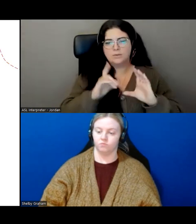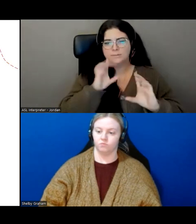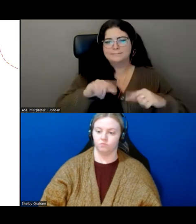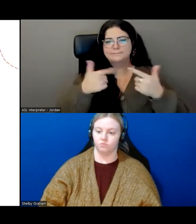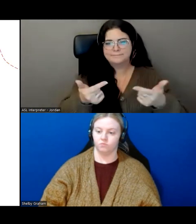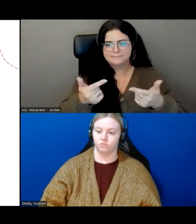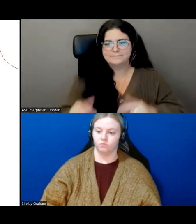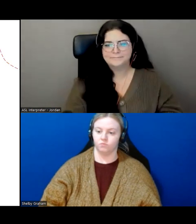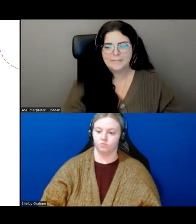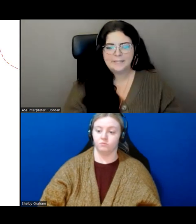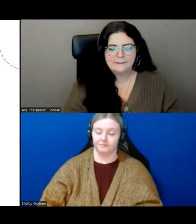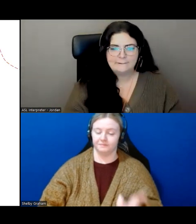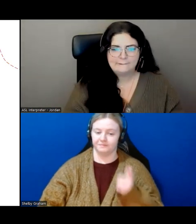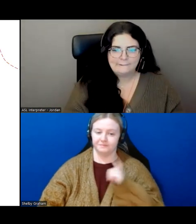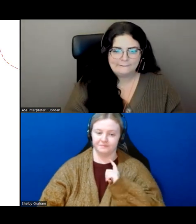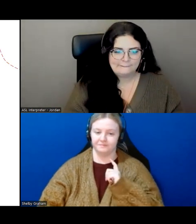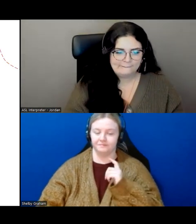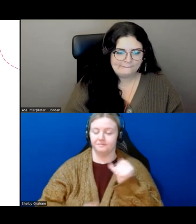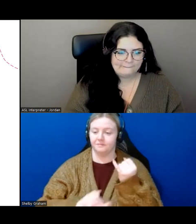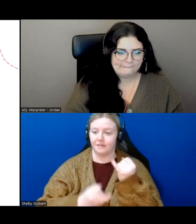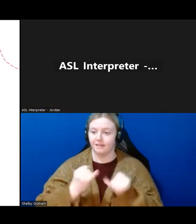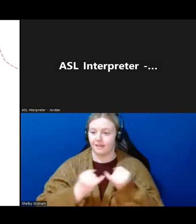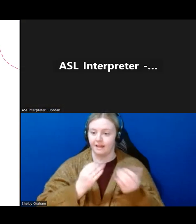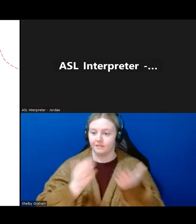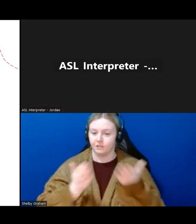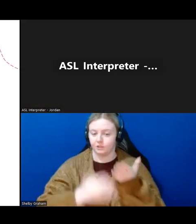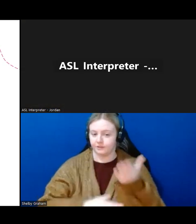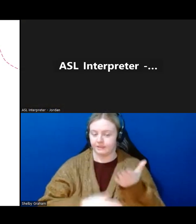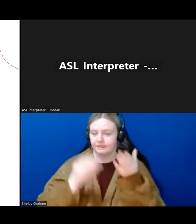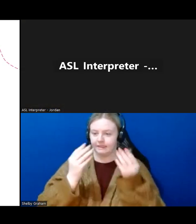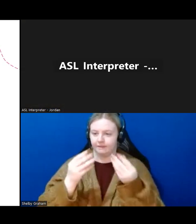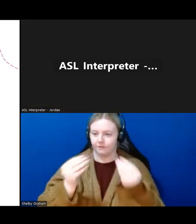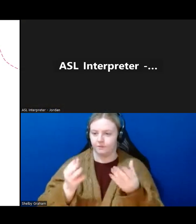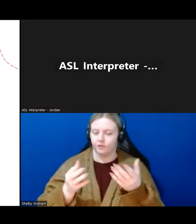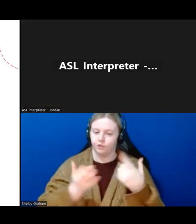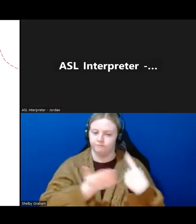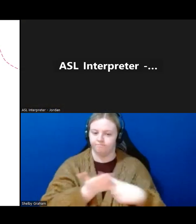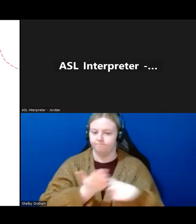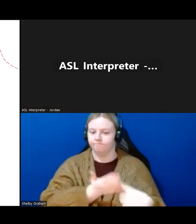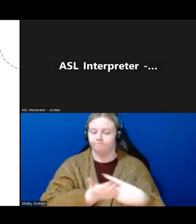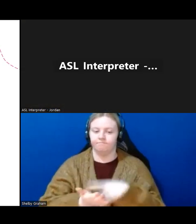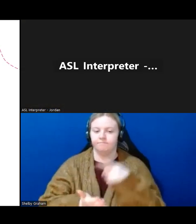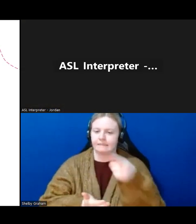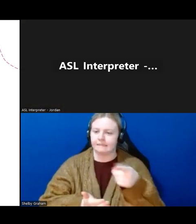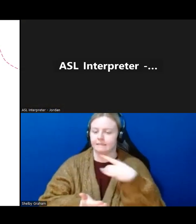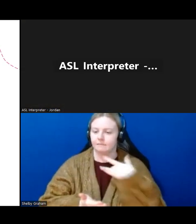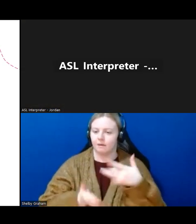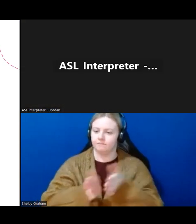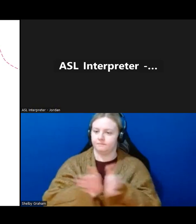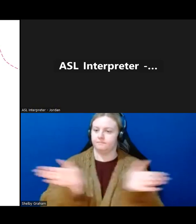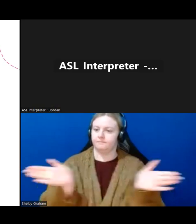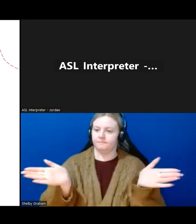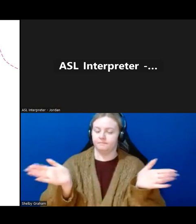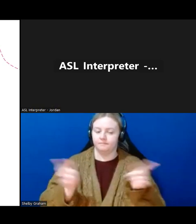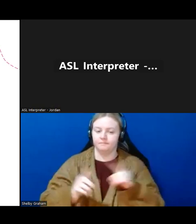And then our last service is information sessions. So these are a bit more broad, but they offer